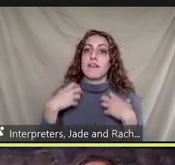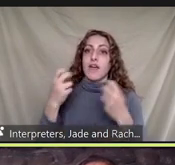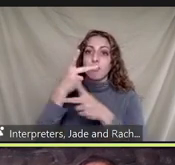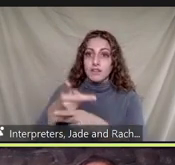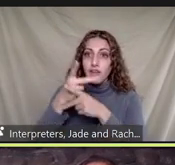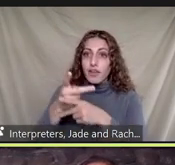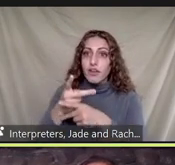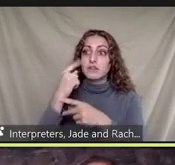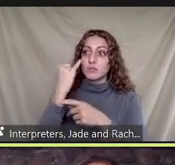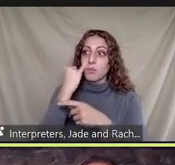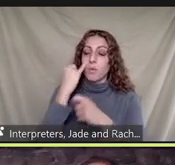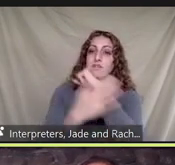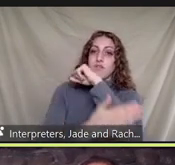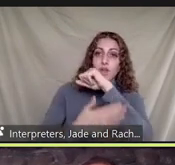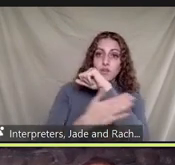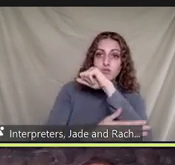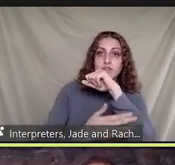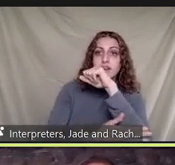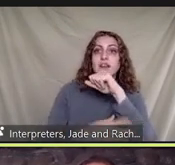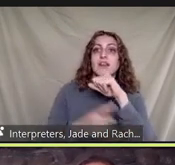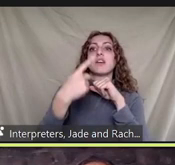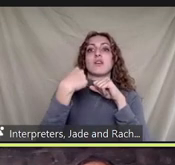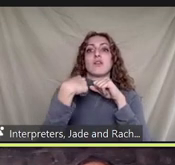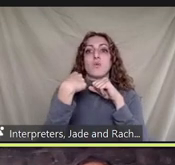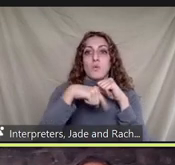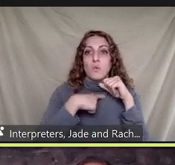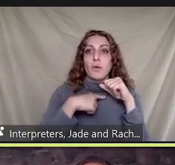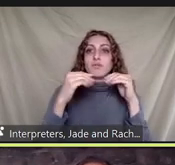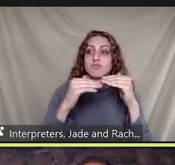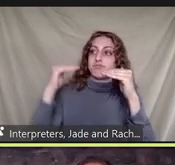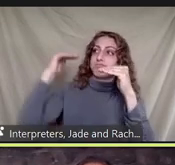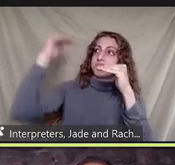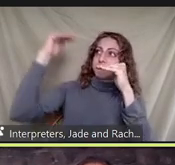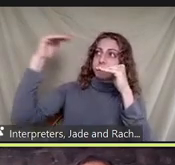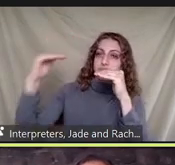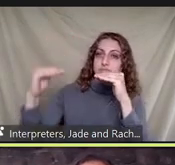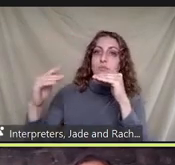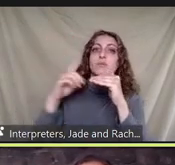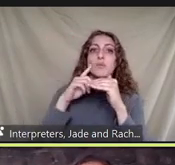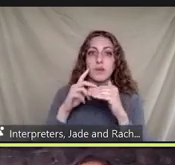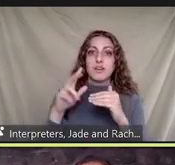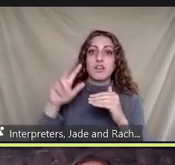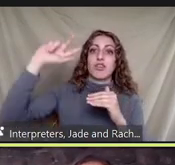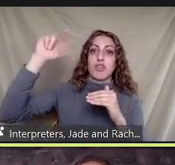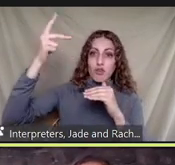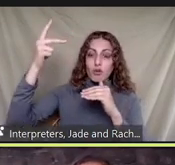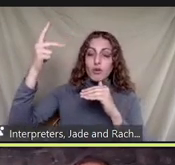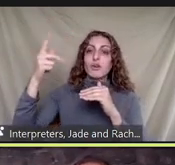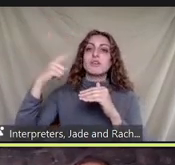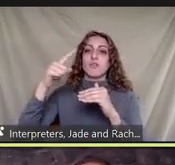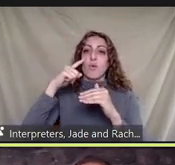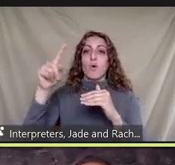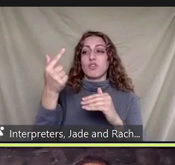the world for greenhouse gas emissions so this presents a really a big opportunity i would say to bring